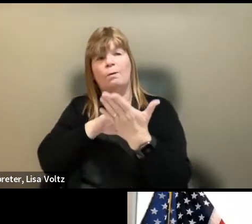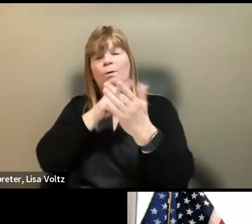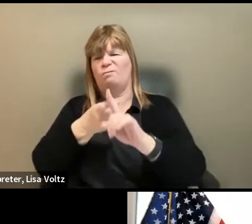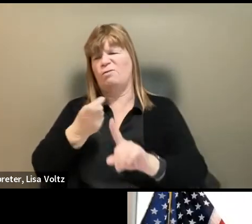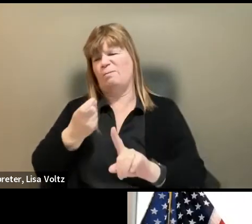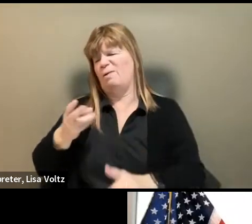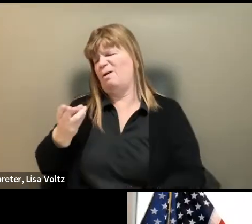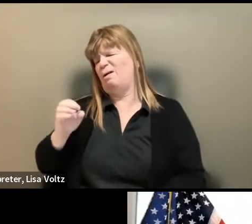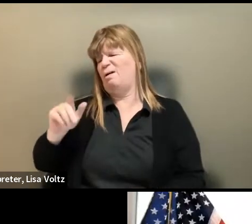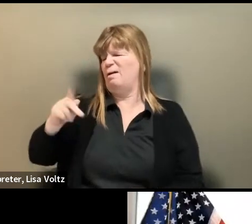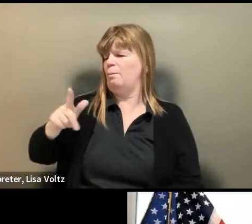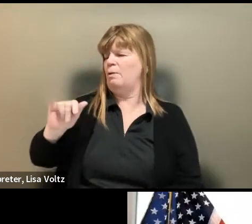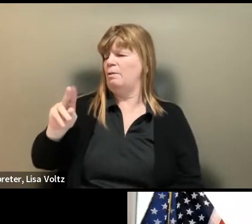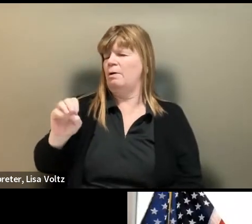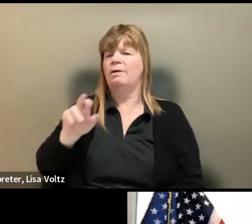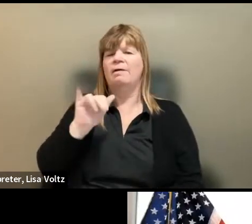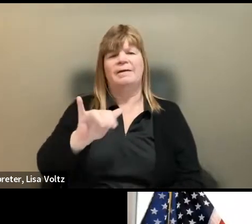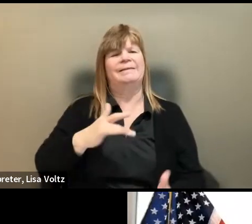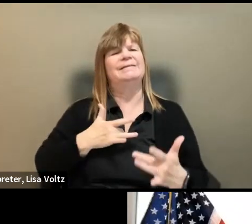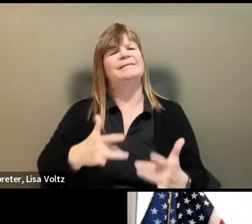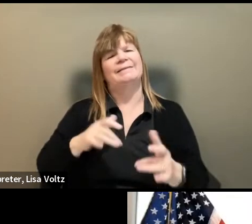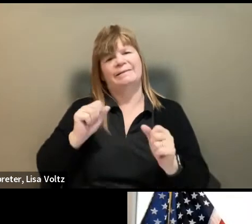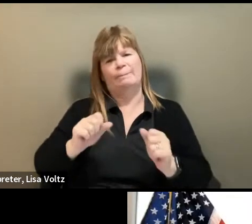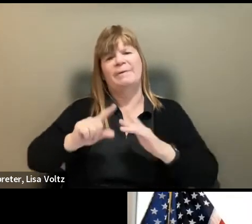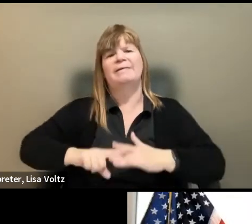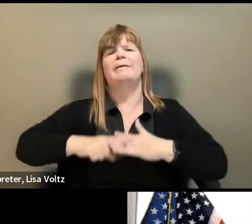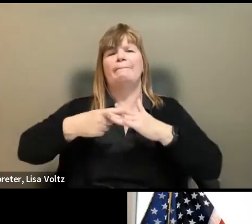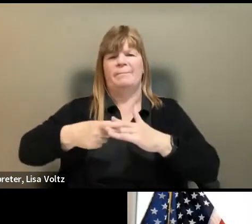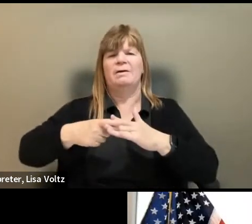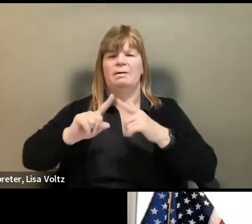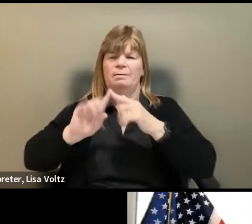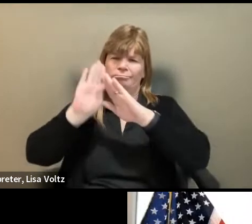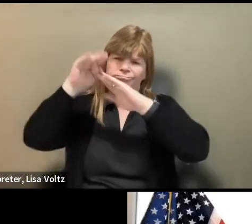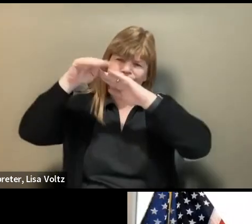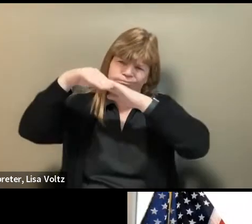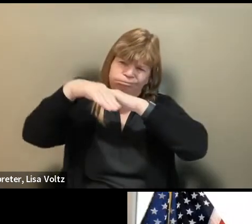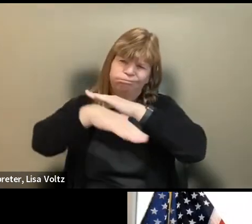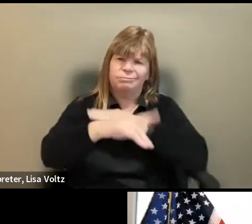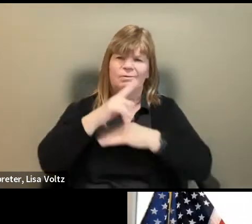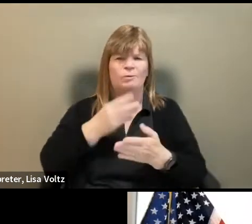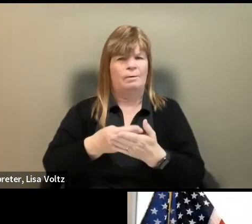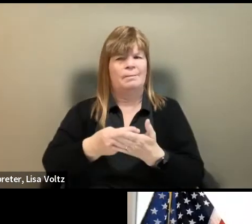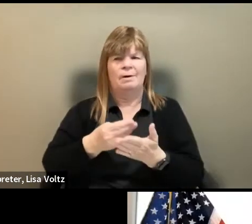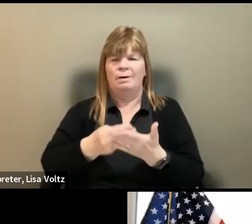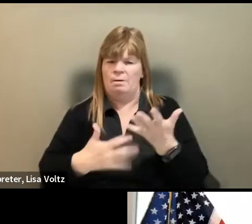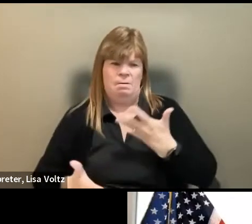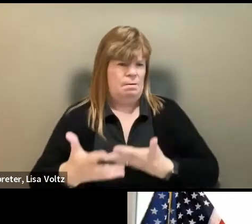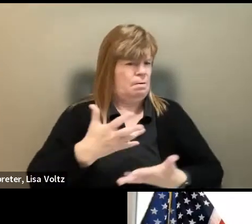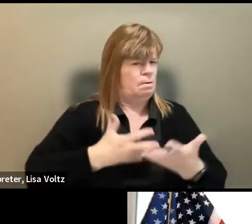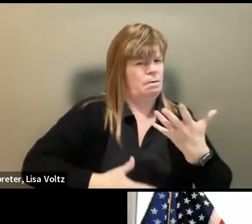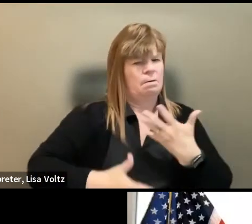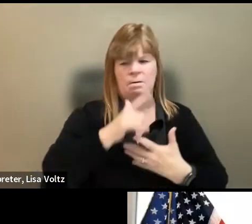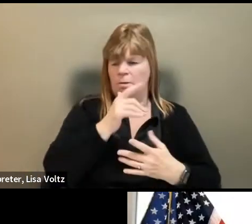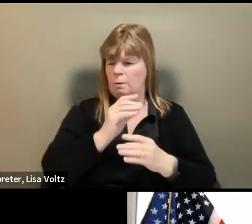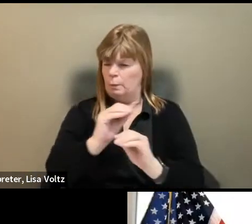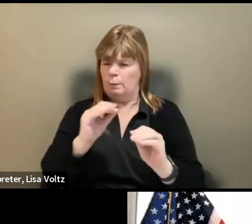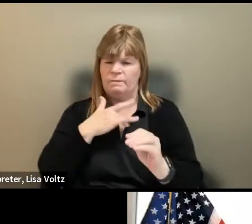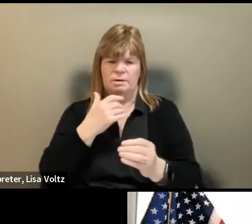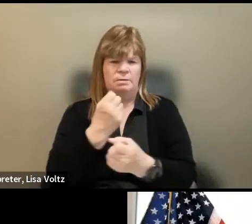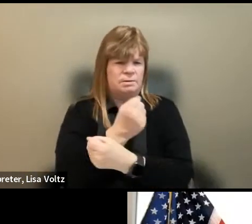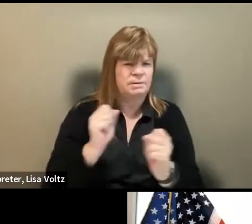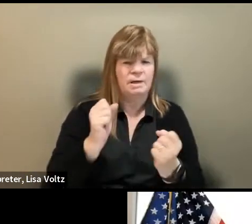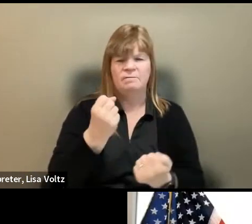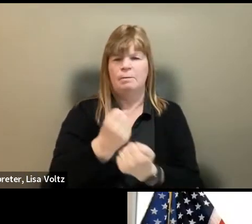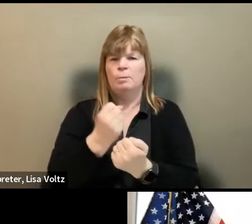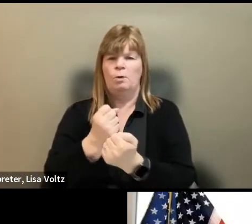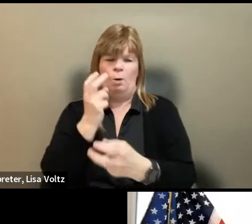that this can often be the start of a downward spiral of financial insecurity, since it can be so challenging to get a new job